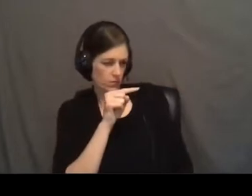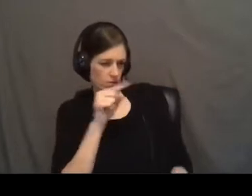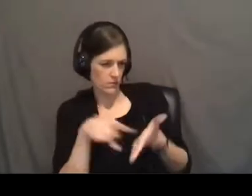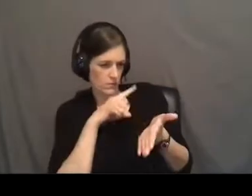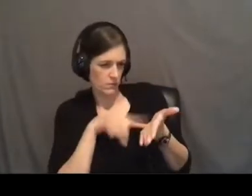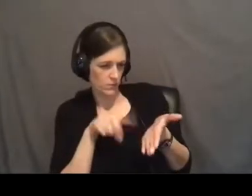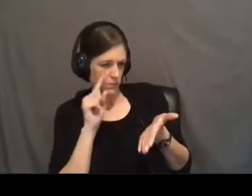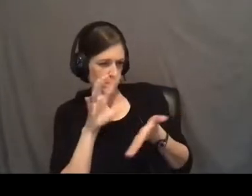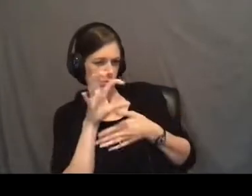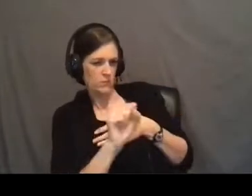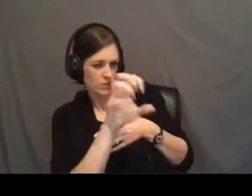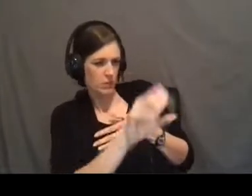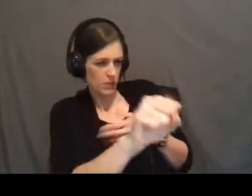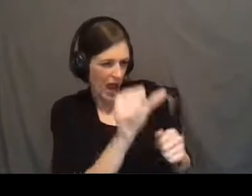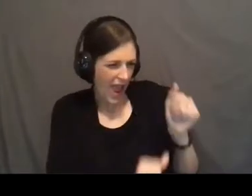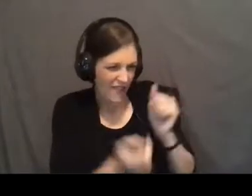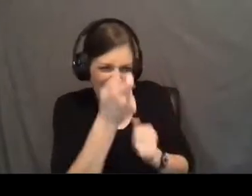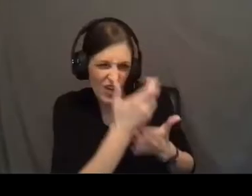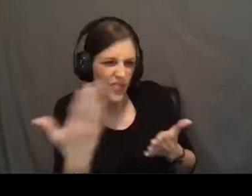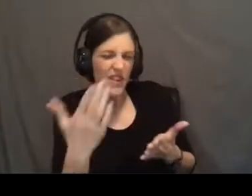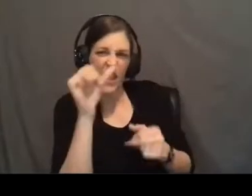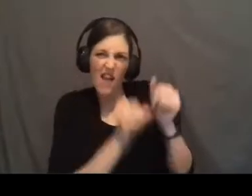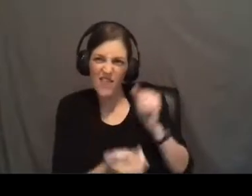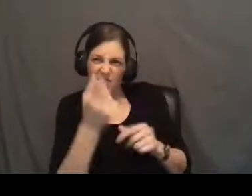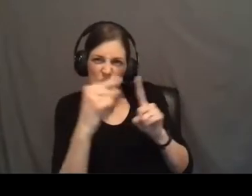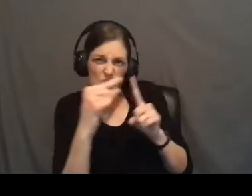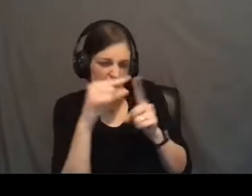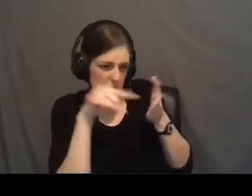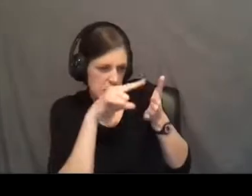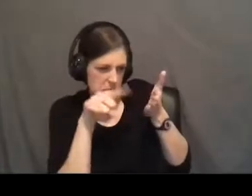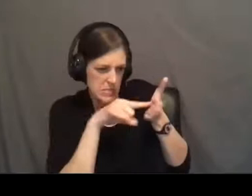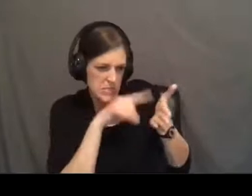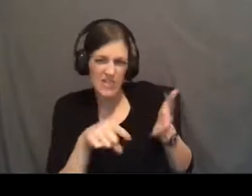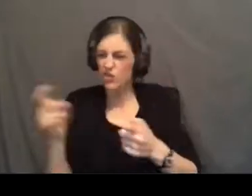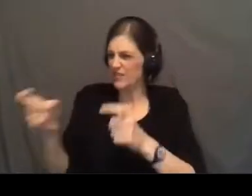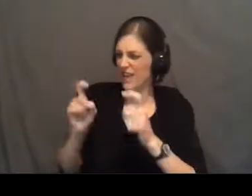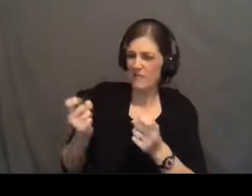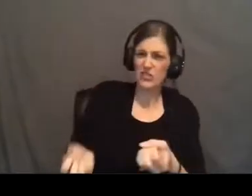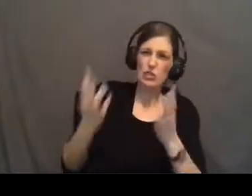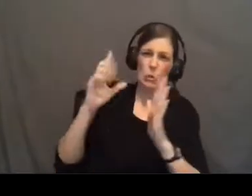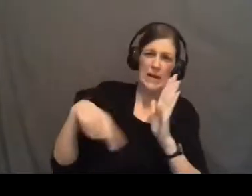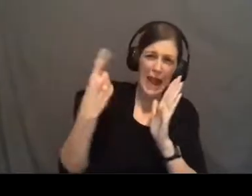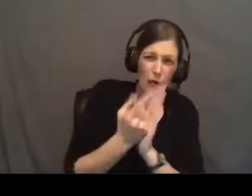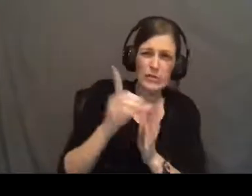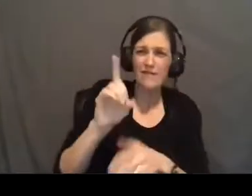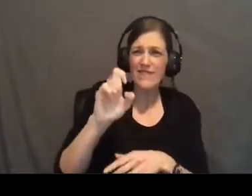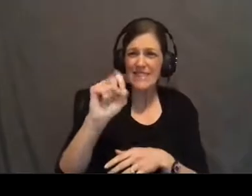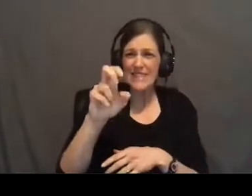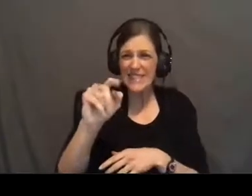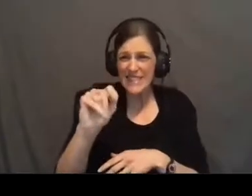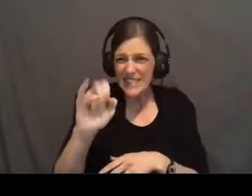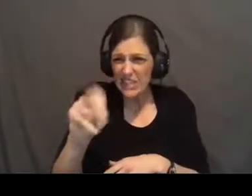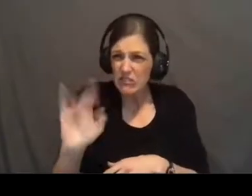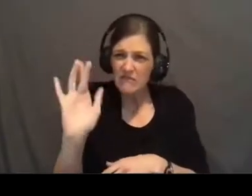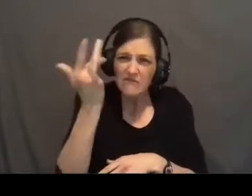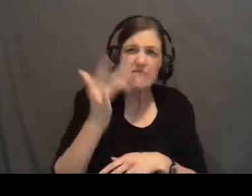to grab hold of every little thing, every little word I said and just critique it. She gave me so many hours of detention. It was gross.